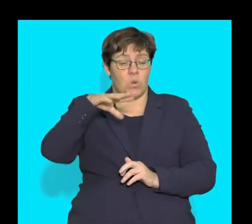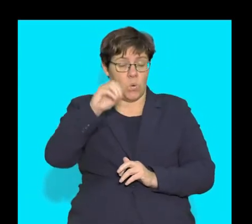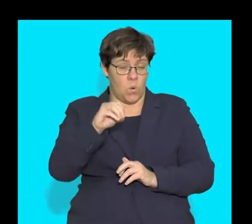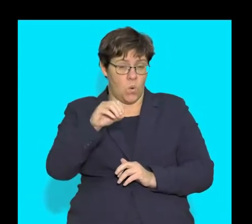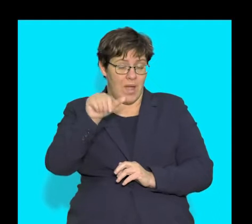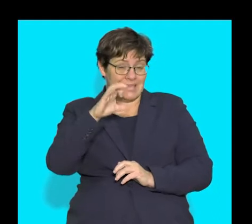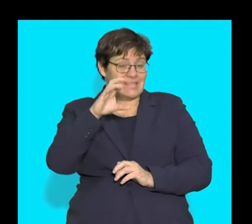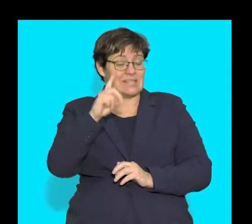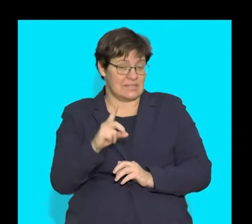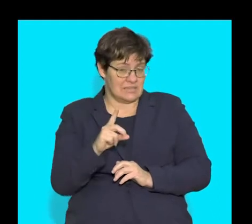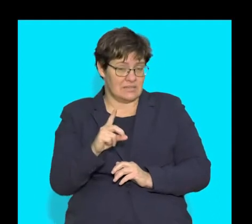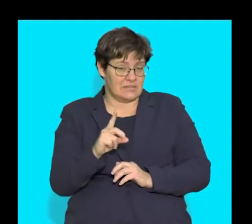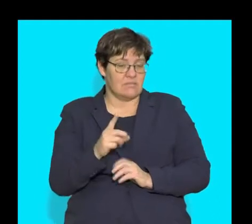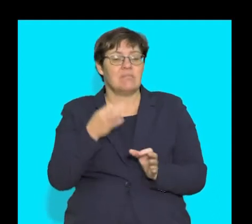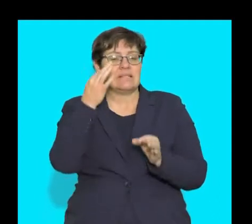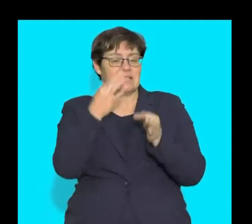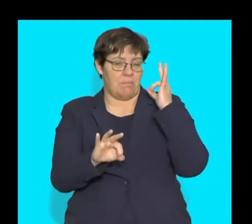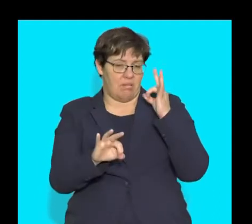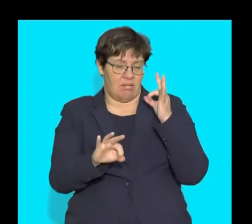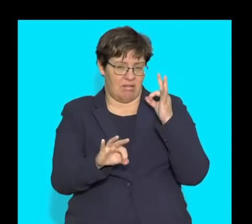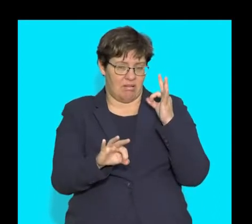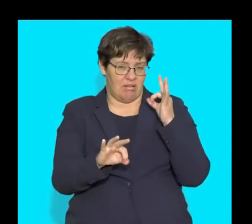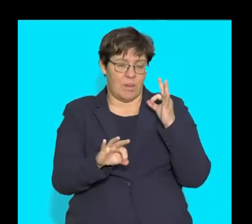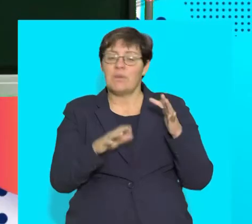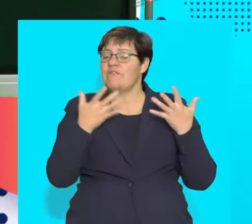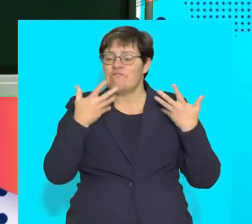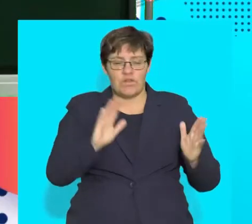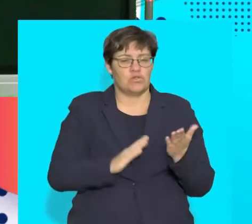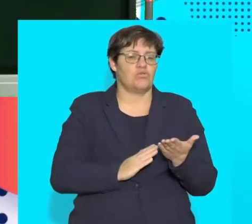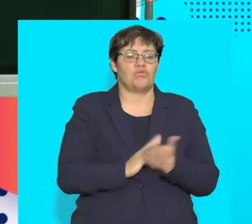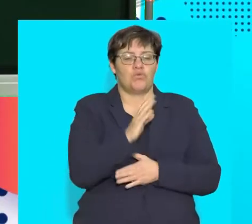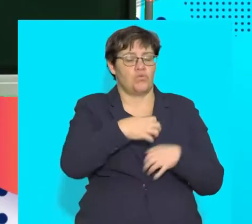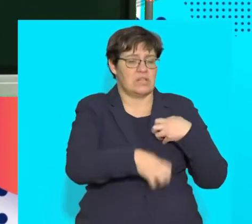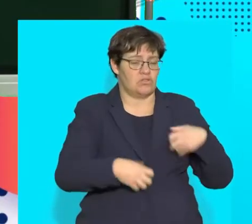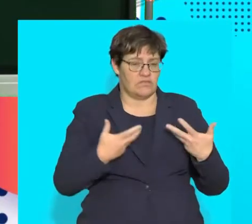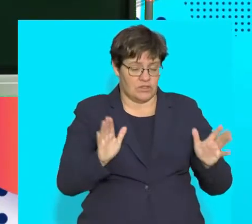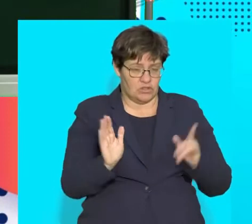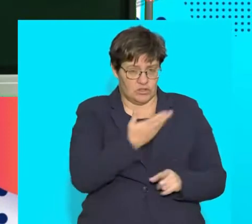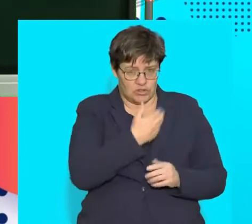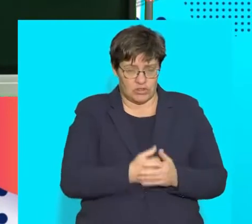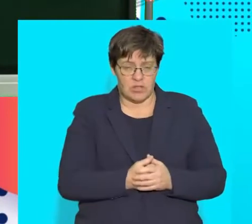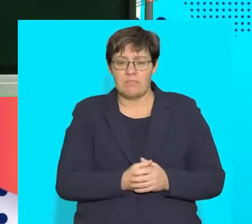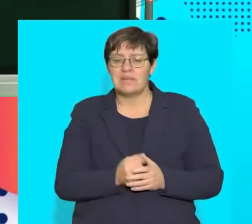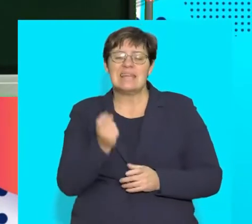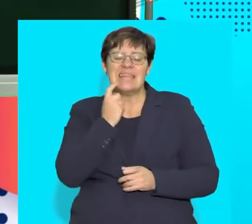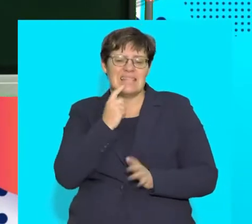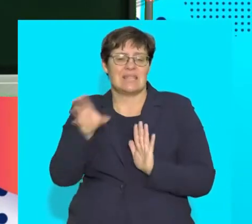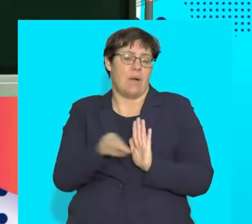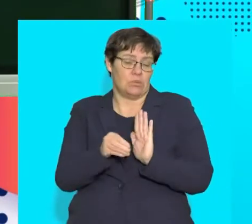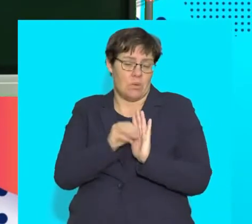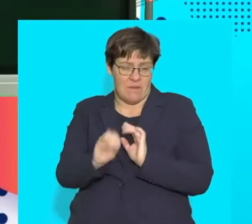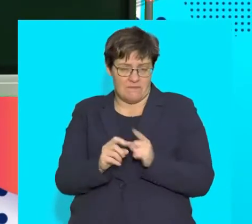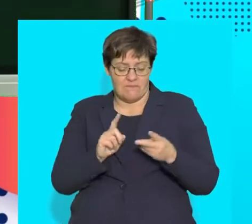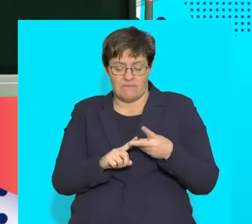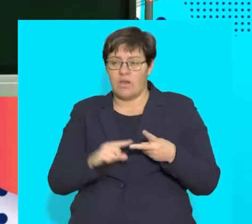amino acids are the simplest molecules. They've been already digested. And so they're easily